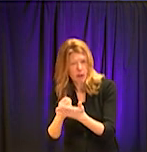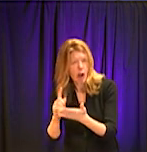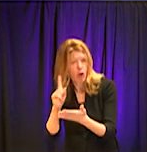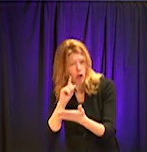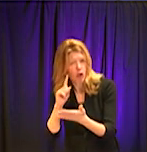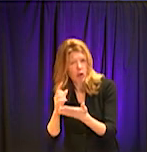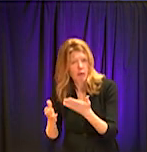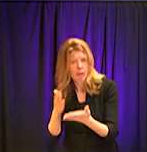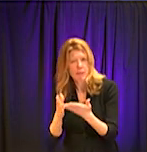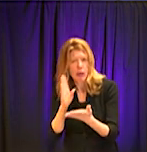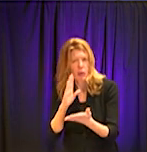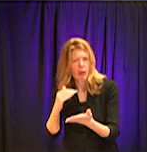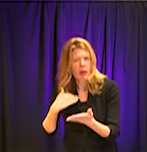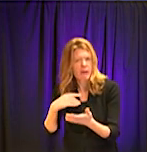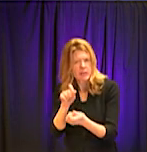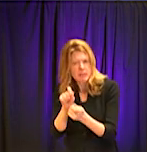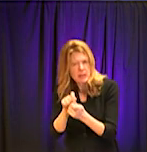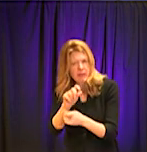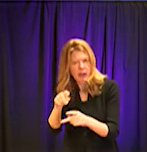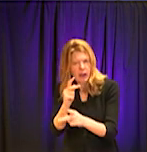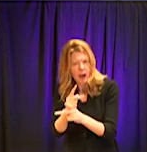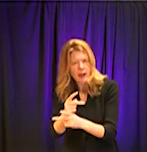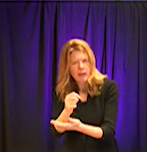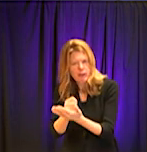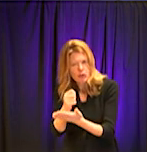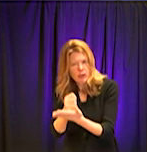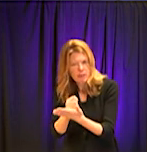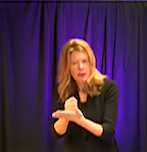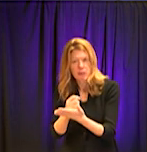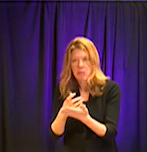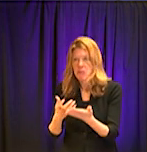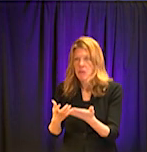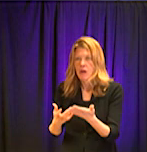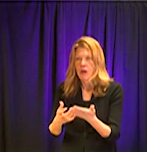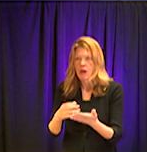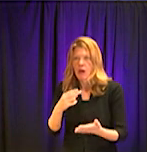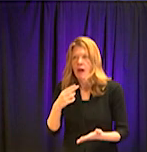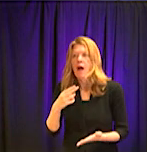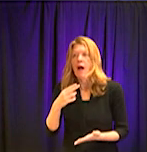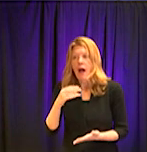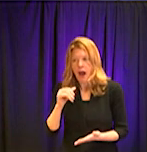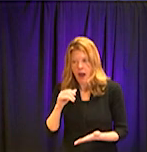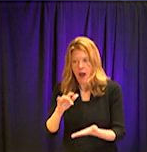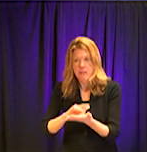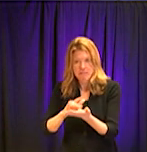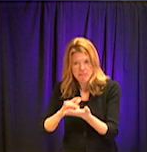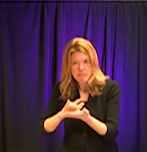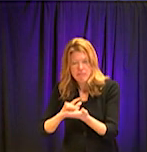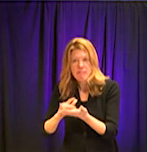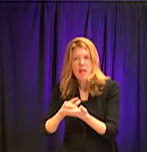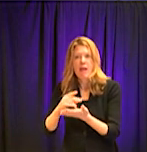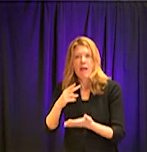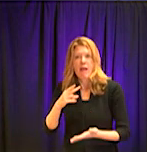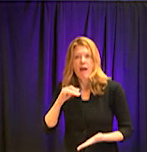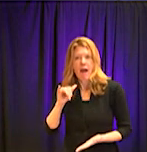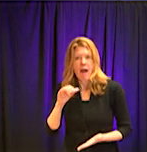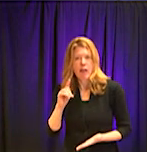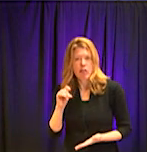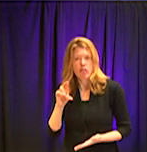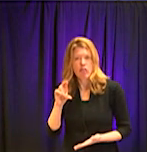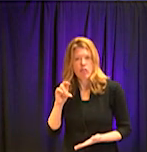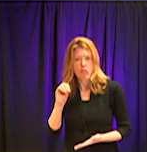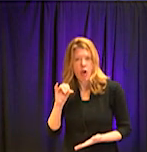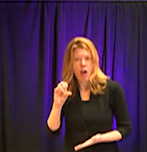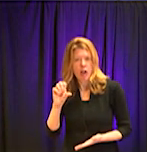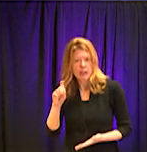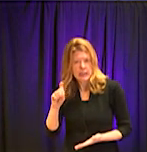lessen the severity of the symptoms, uh, hydroxychloroquine. Yes. Can you talk to me about that?